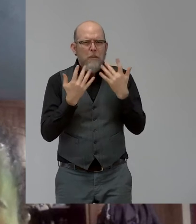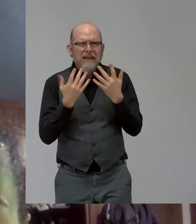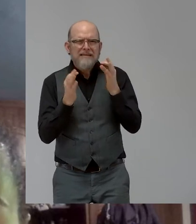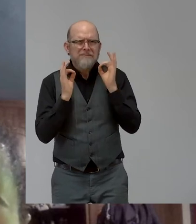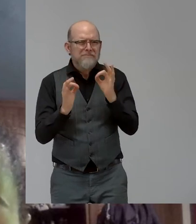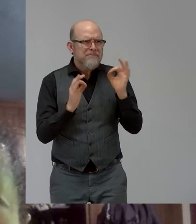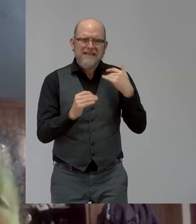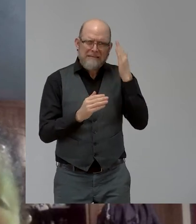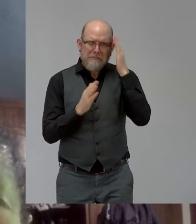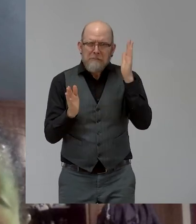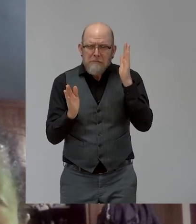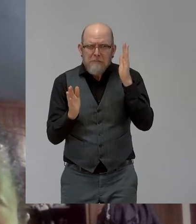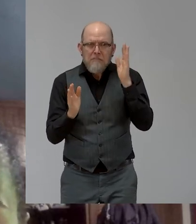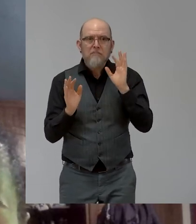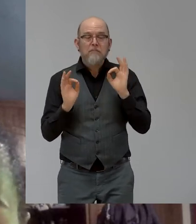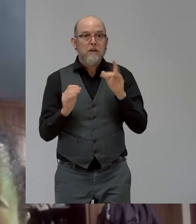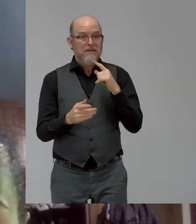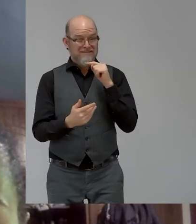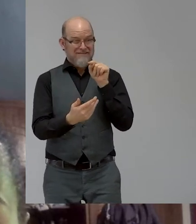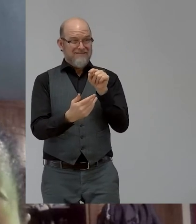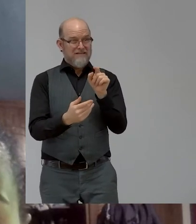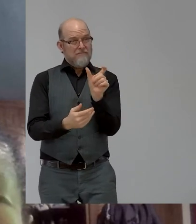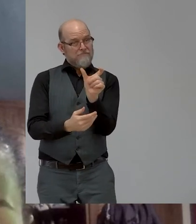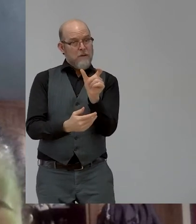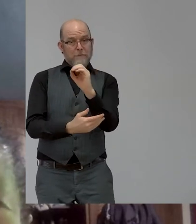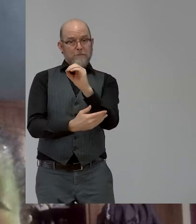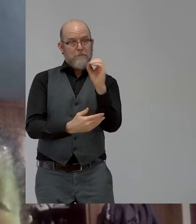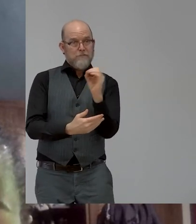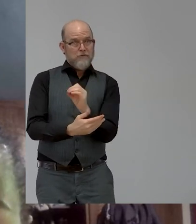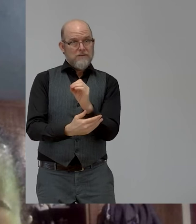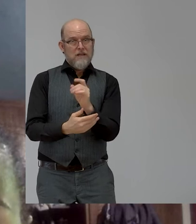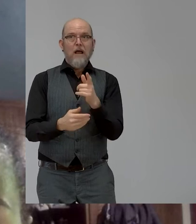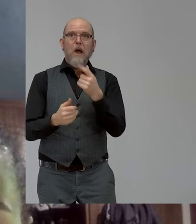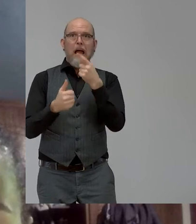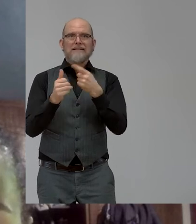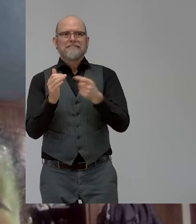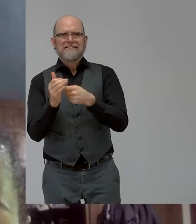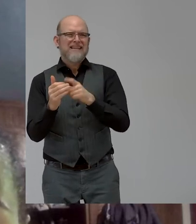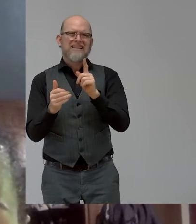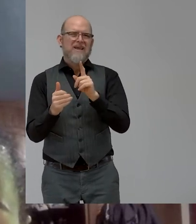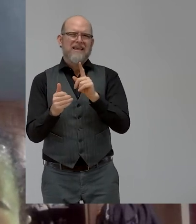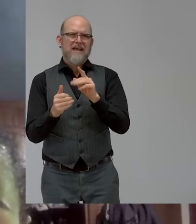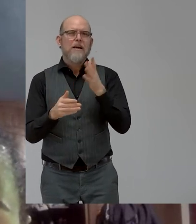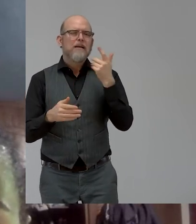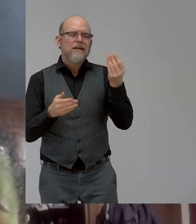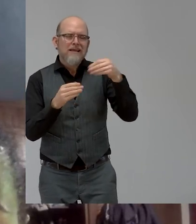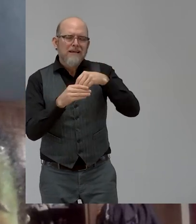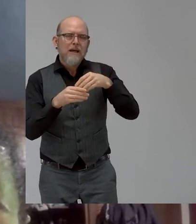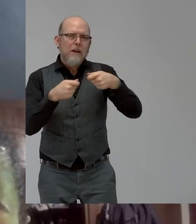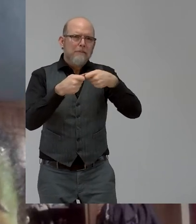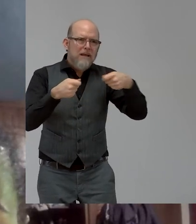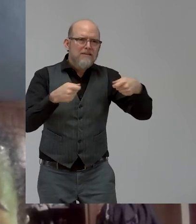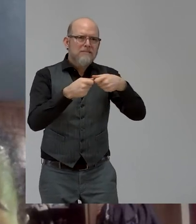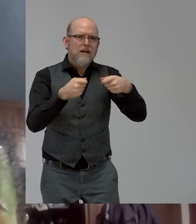sufficient. Quotas need to be supplemented with other measures, ensuring equality and ensuring diversity.